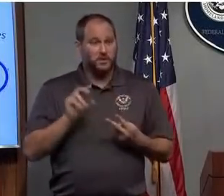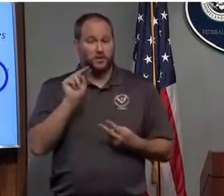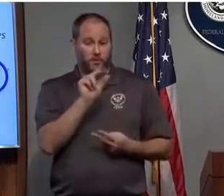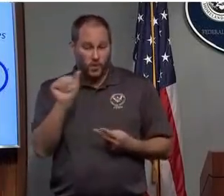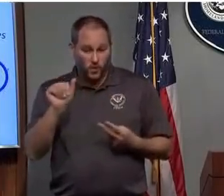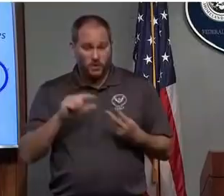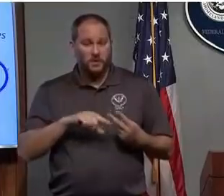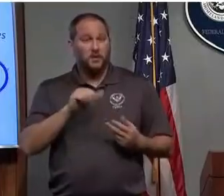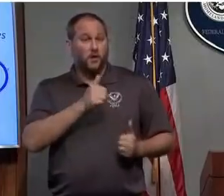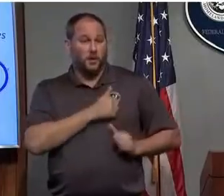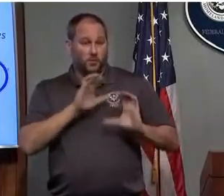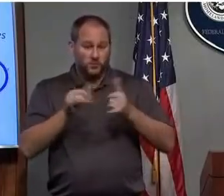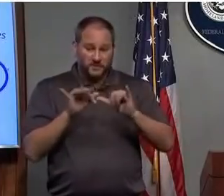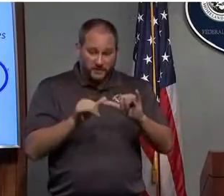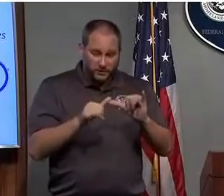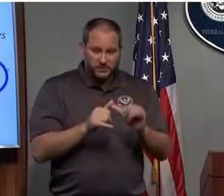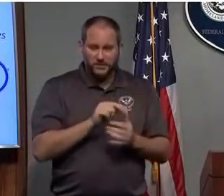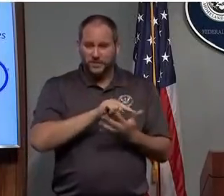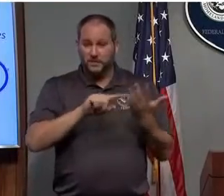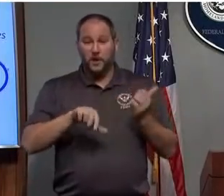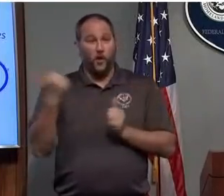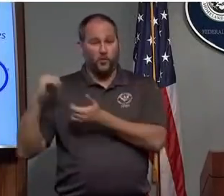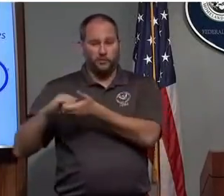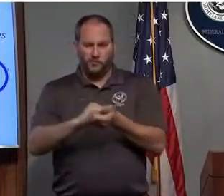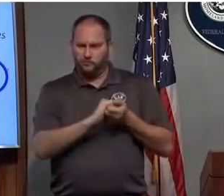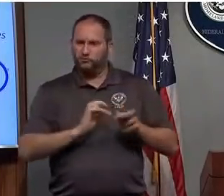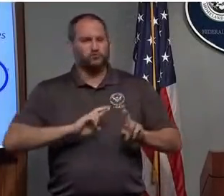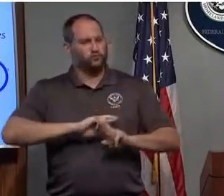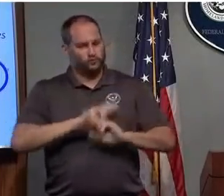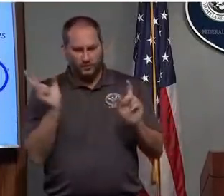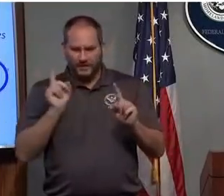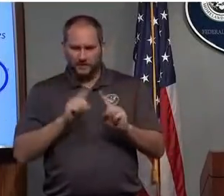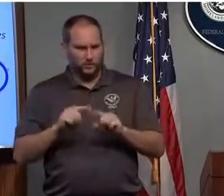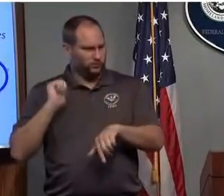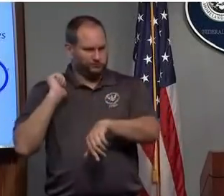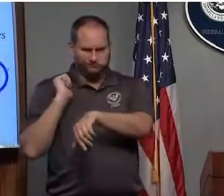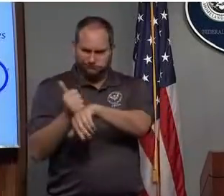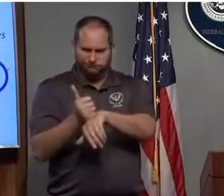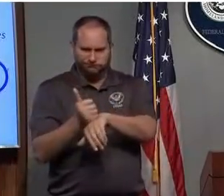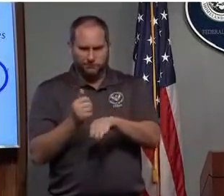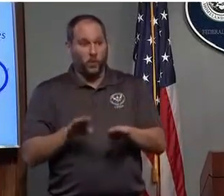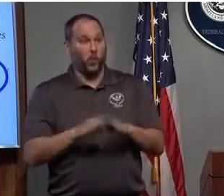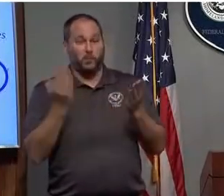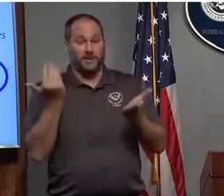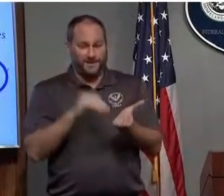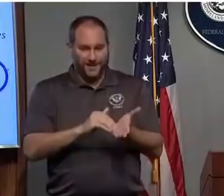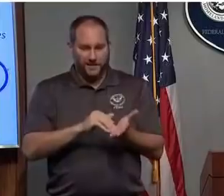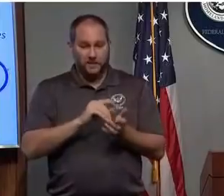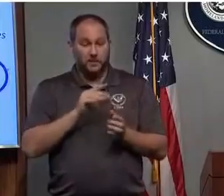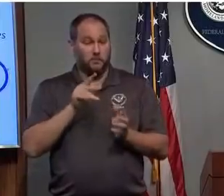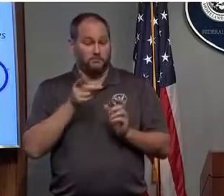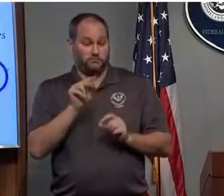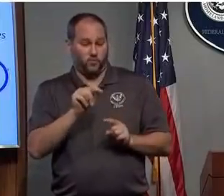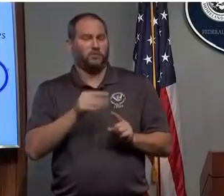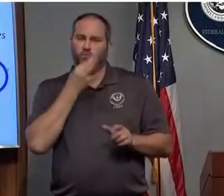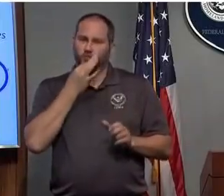are prepared to restore port operations with assets that have already been pre-staged as soon as it is possible once the storm passes, and it is safe to do so.